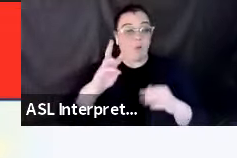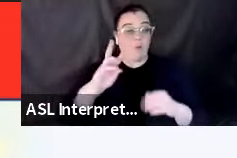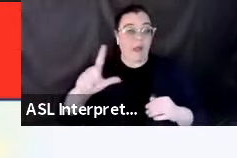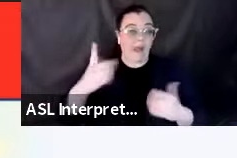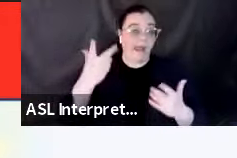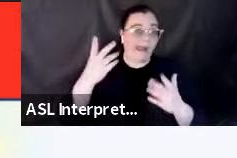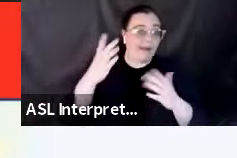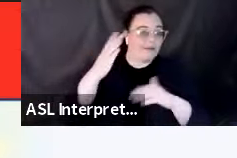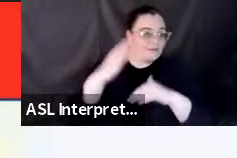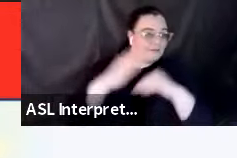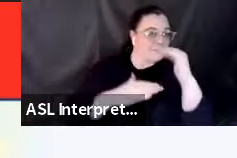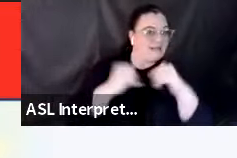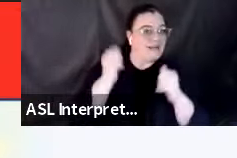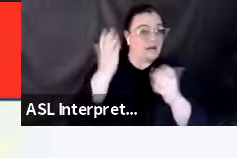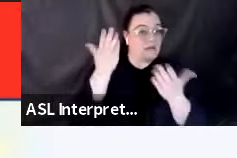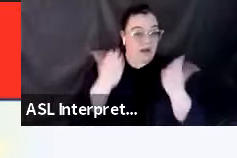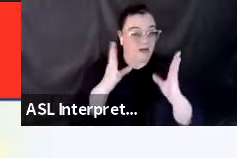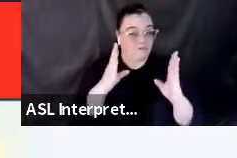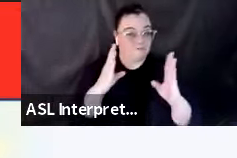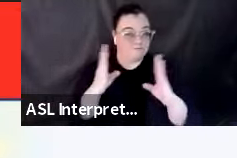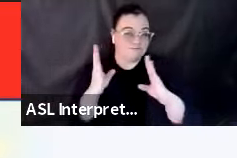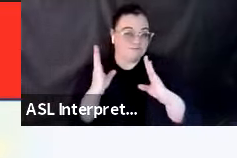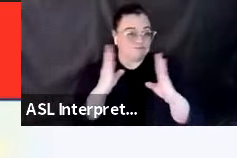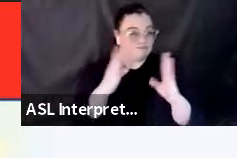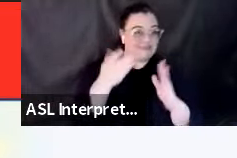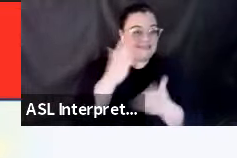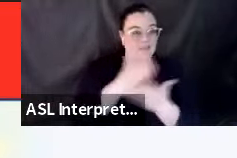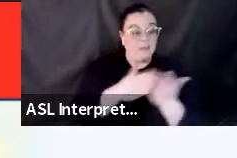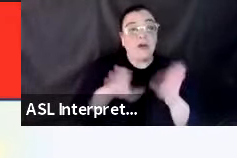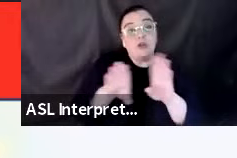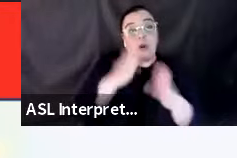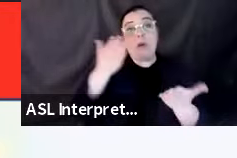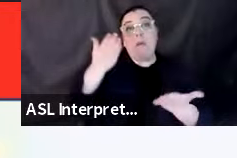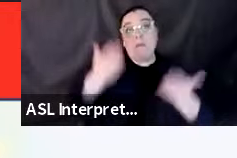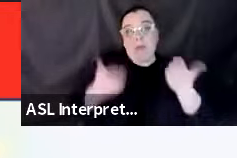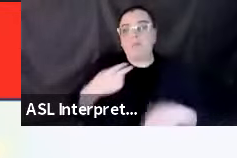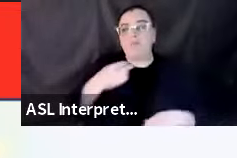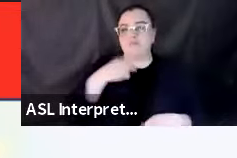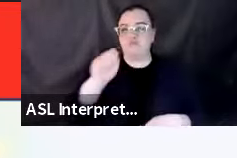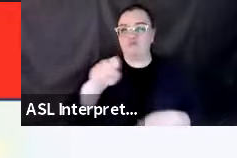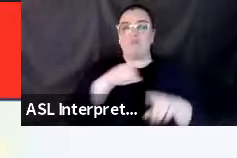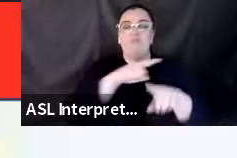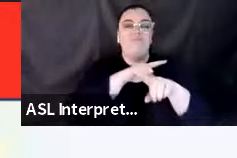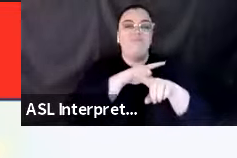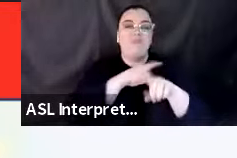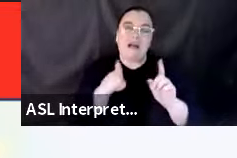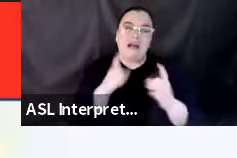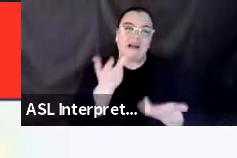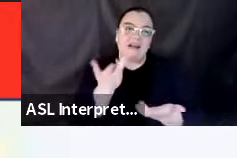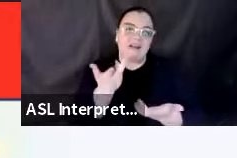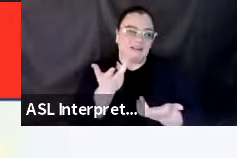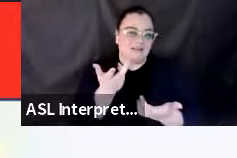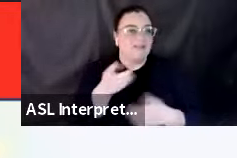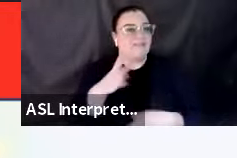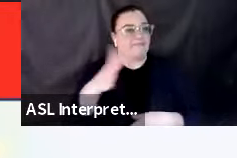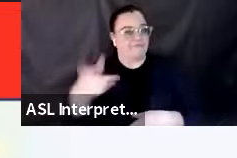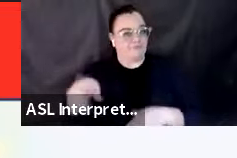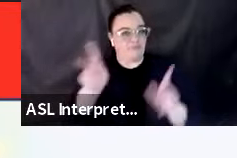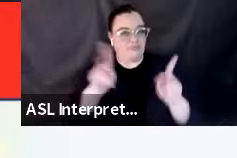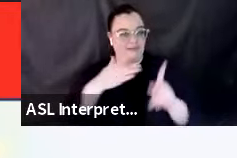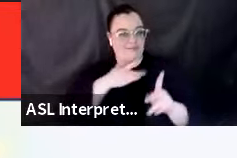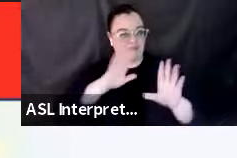your door might get stuck. That is why people often suggest having a small crowbar